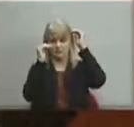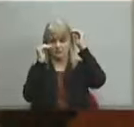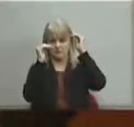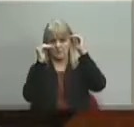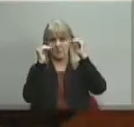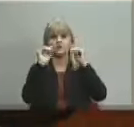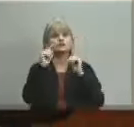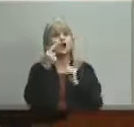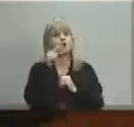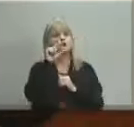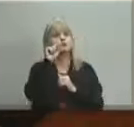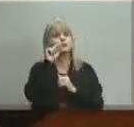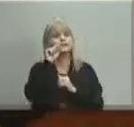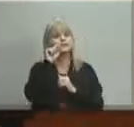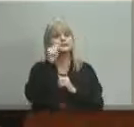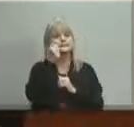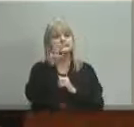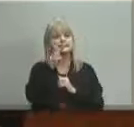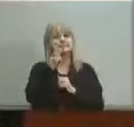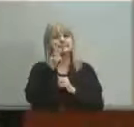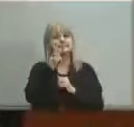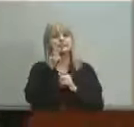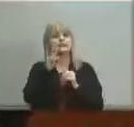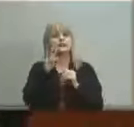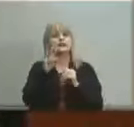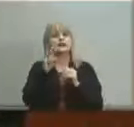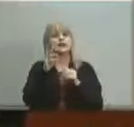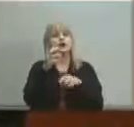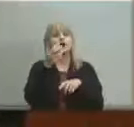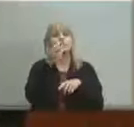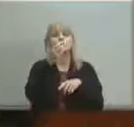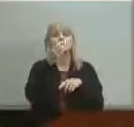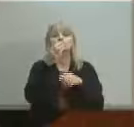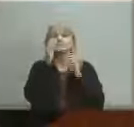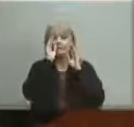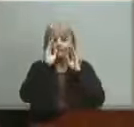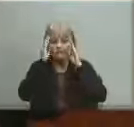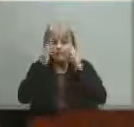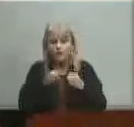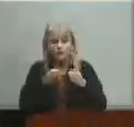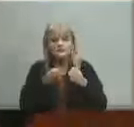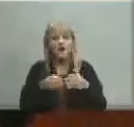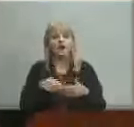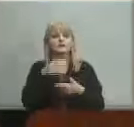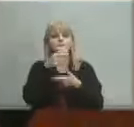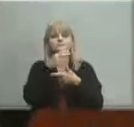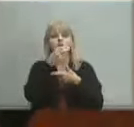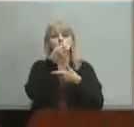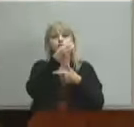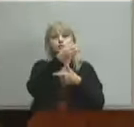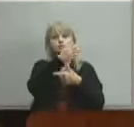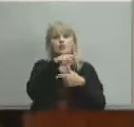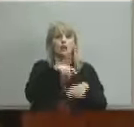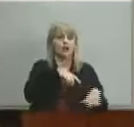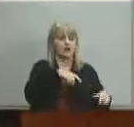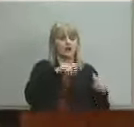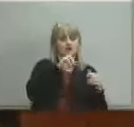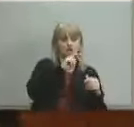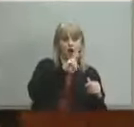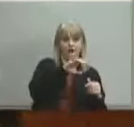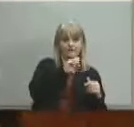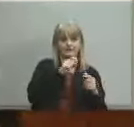concentrate on moving students from novice to apprentice identify changes that work